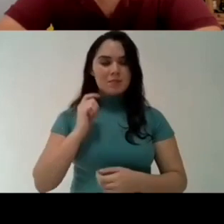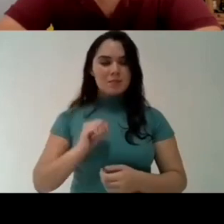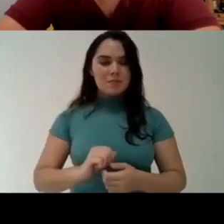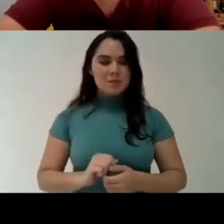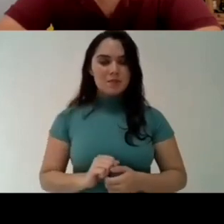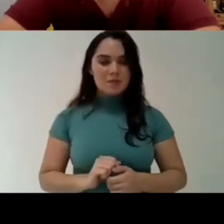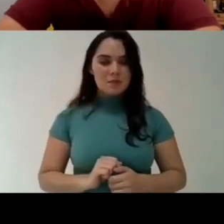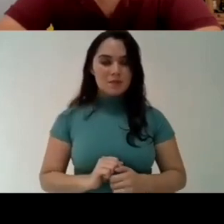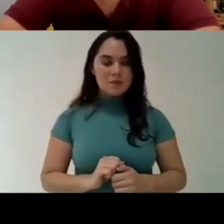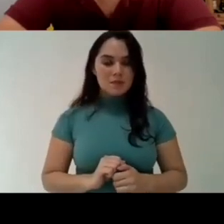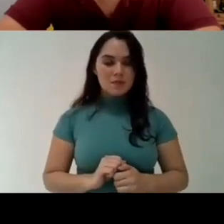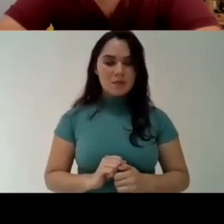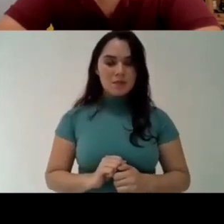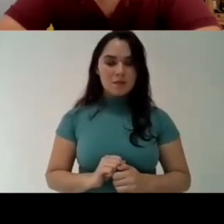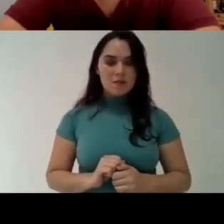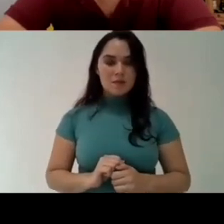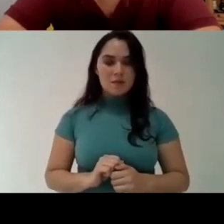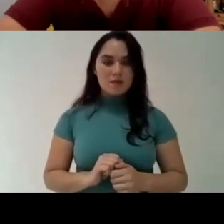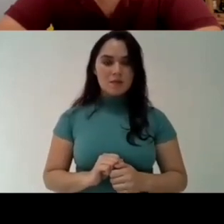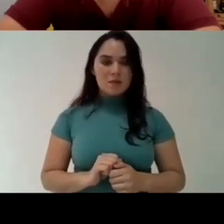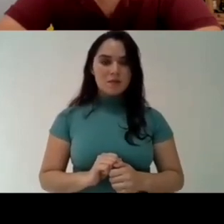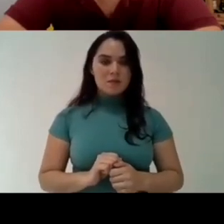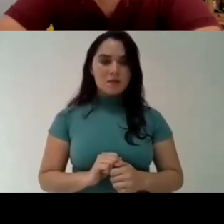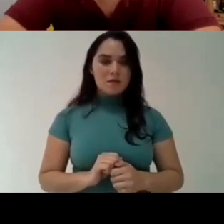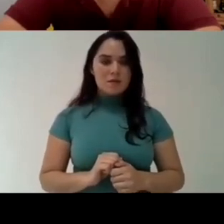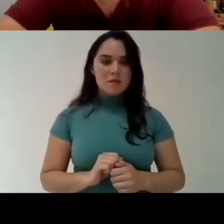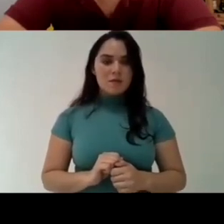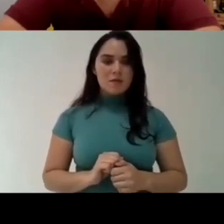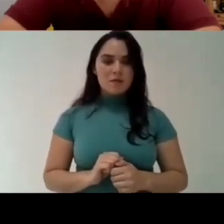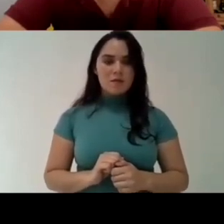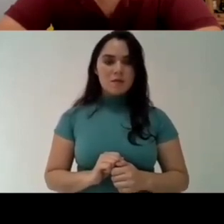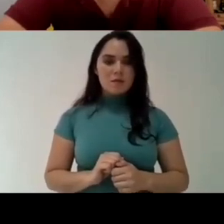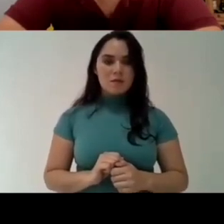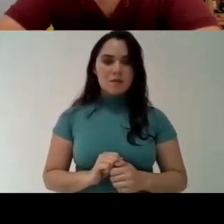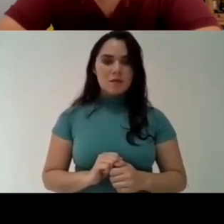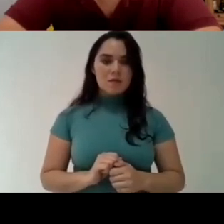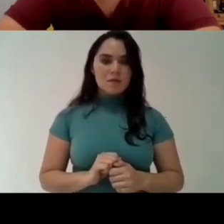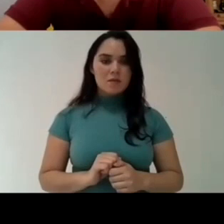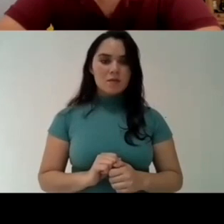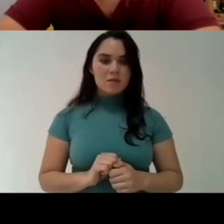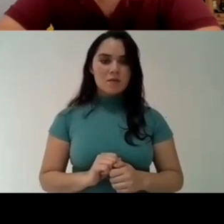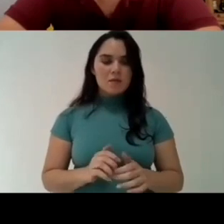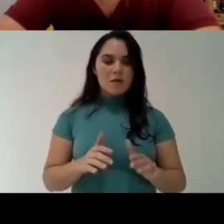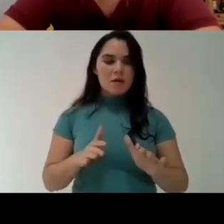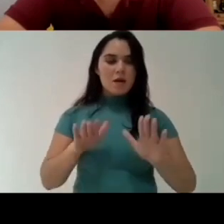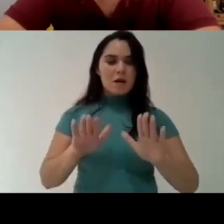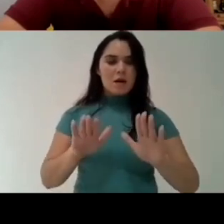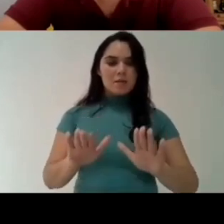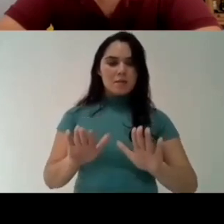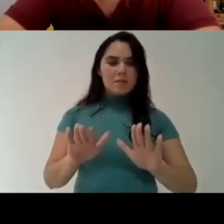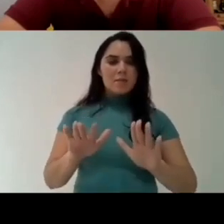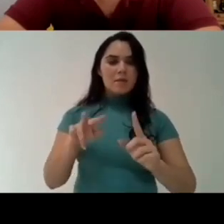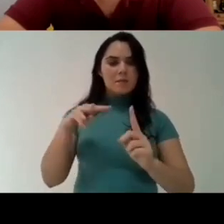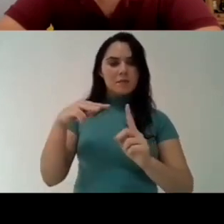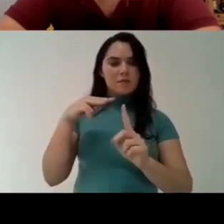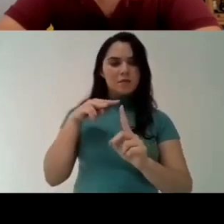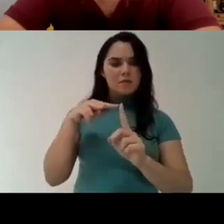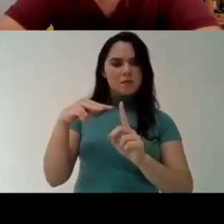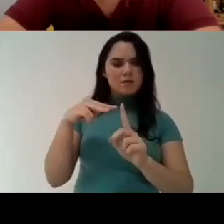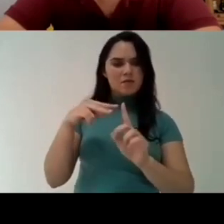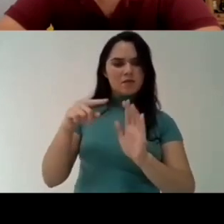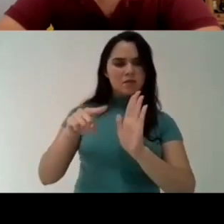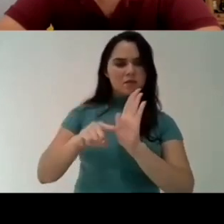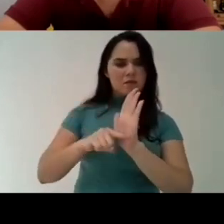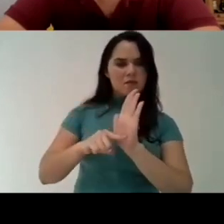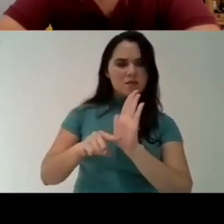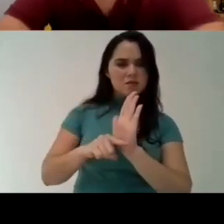Brazil this is happening at global level you know this rise of the extreme right but here in Brazil